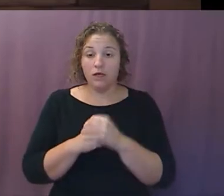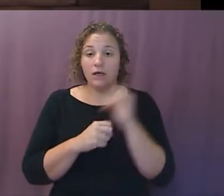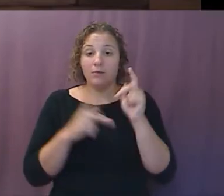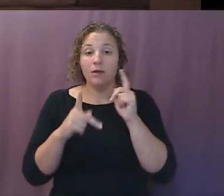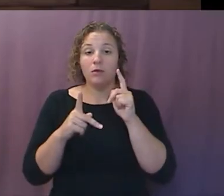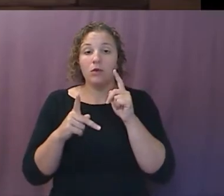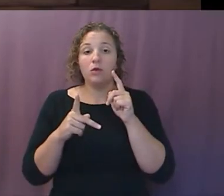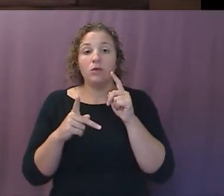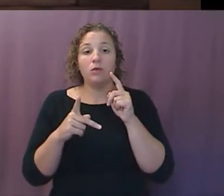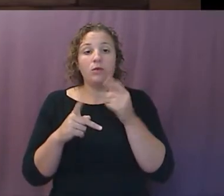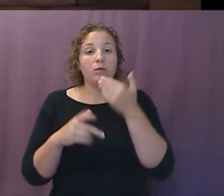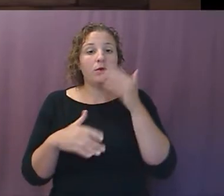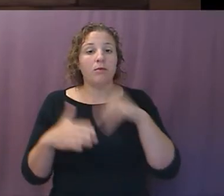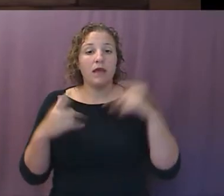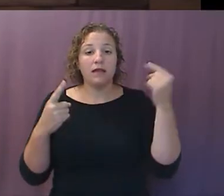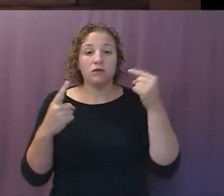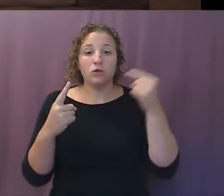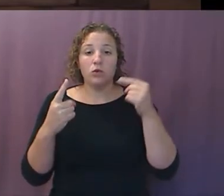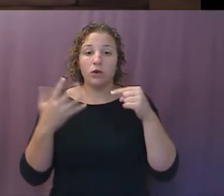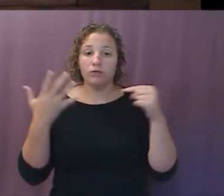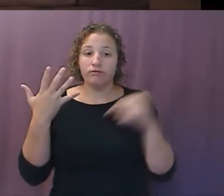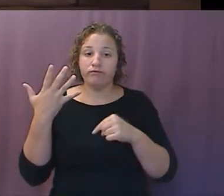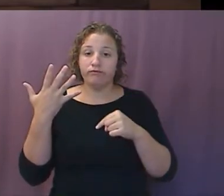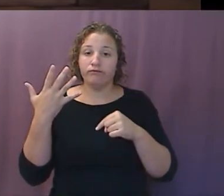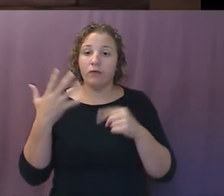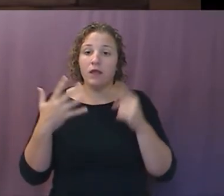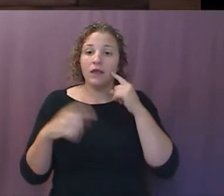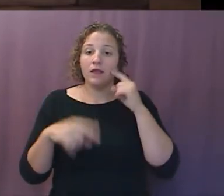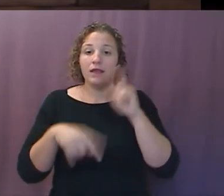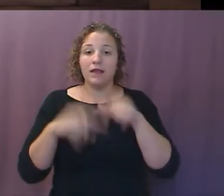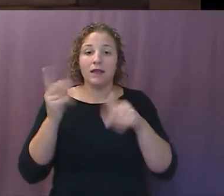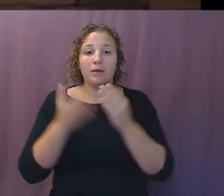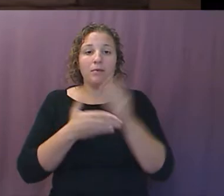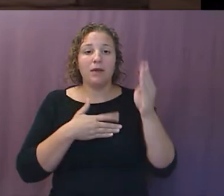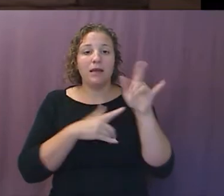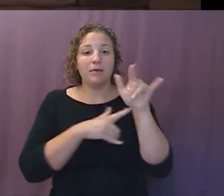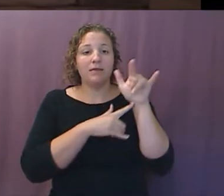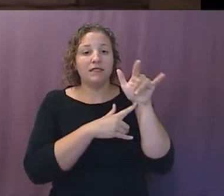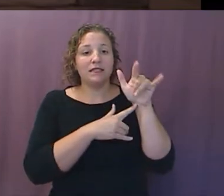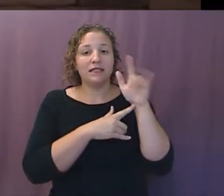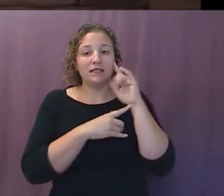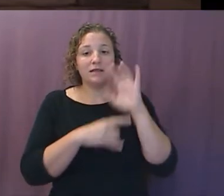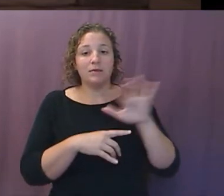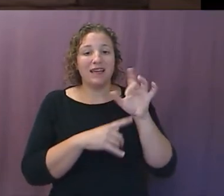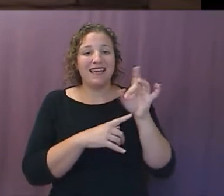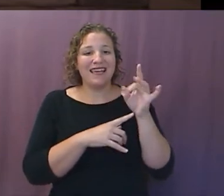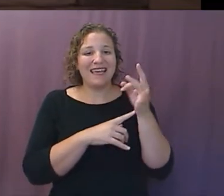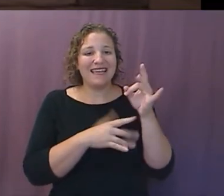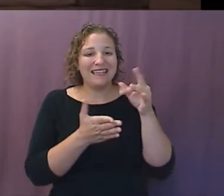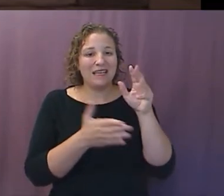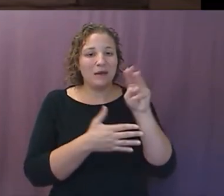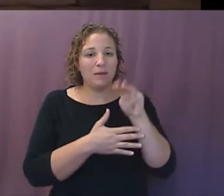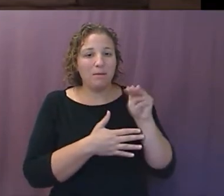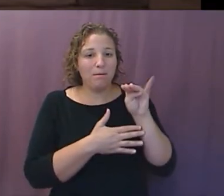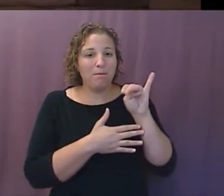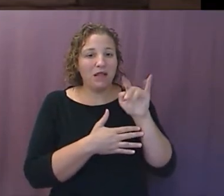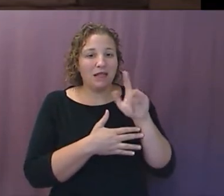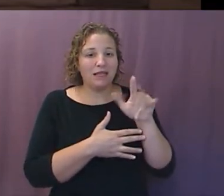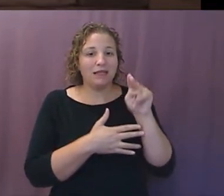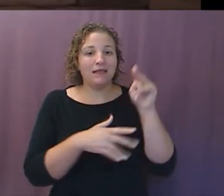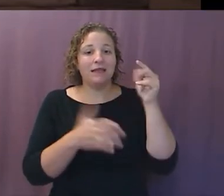were prohibited from buying plane tickets almost 18 million times in 2018. You couldn't buy it.